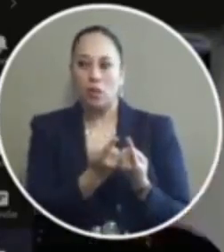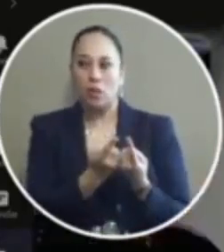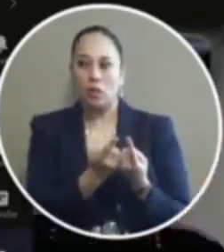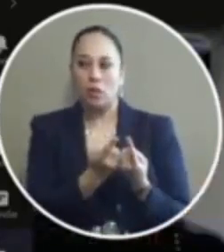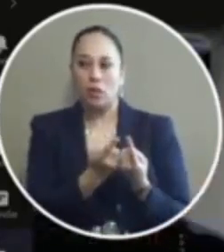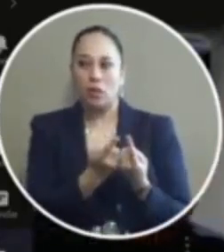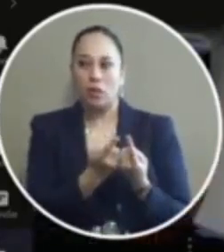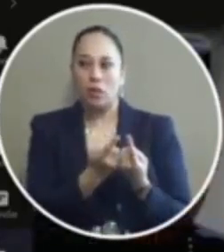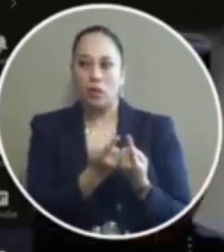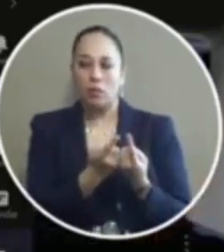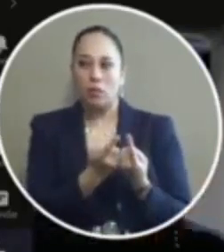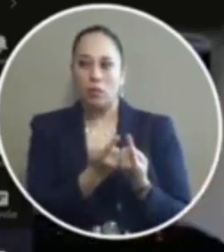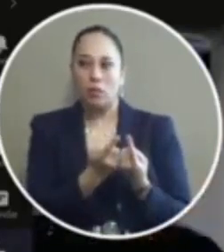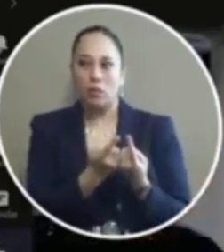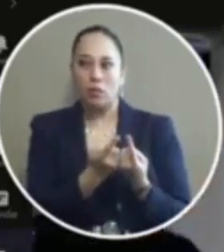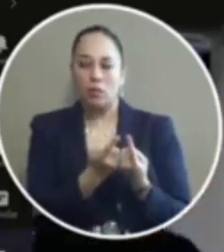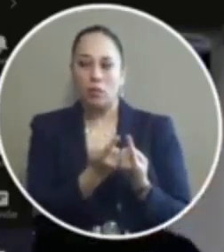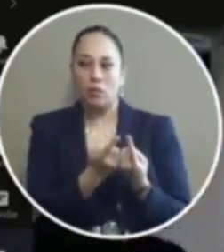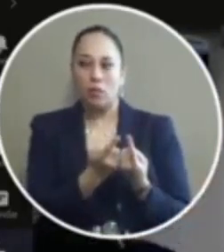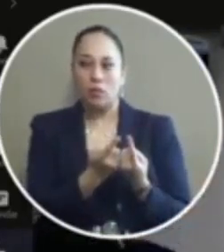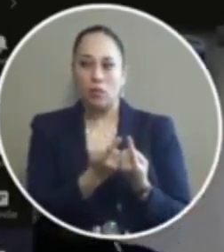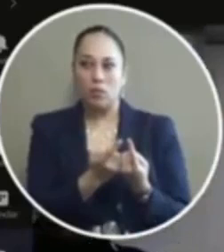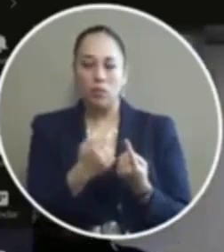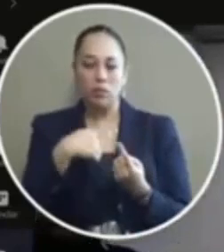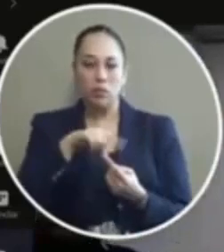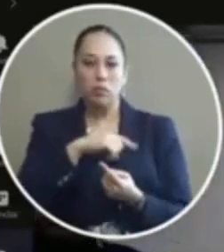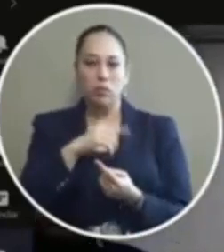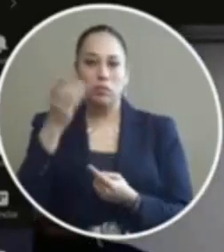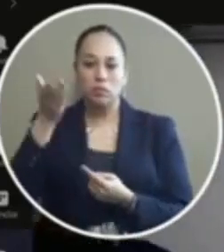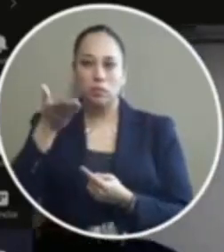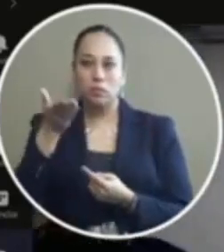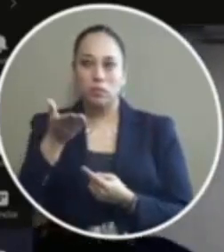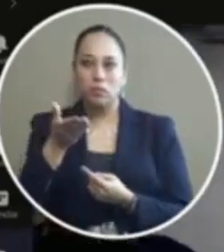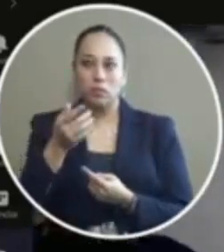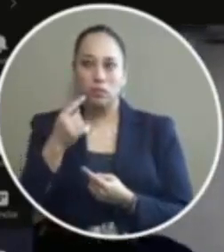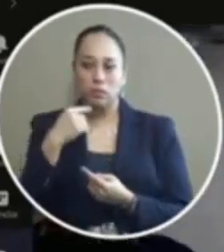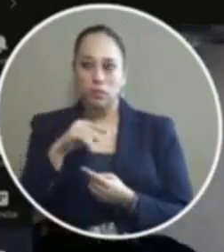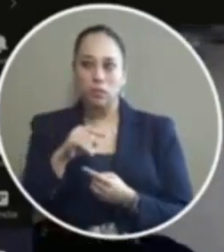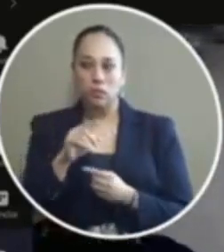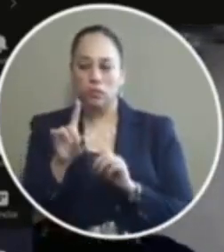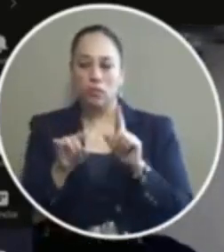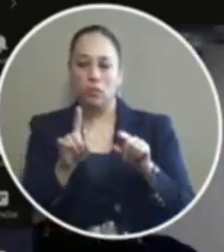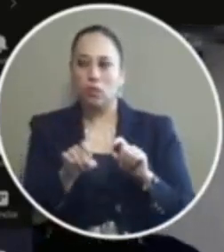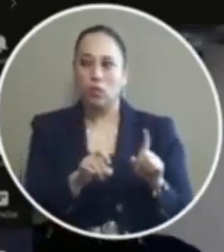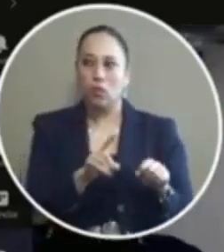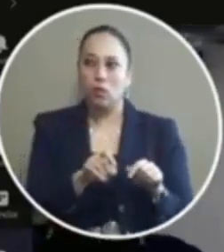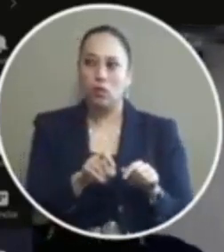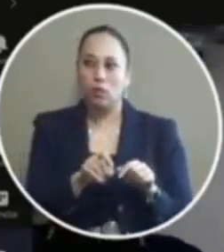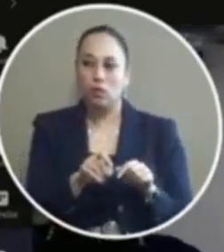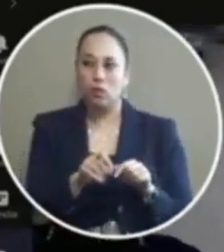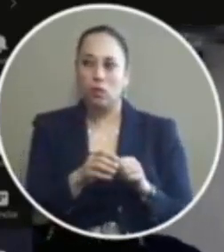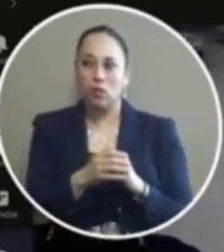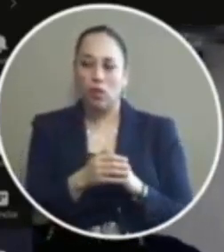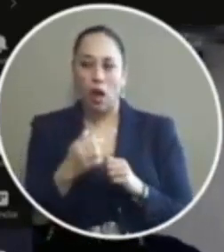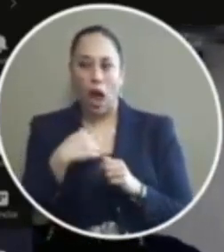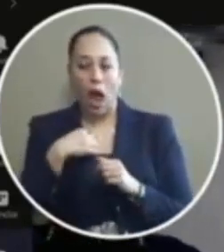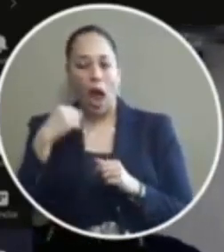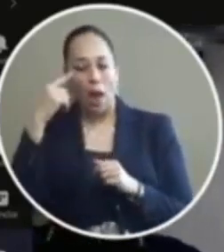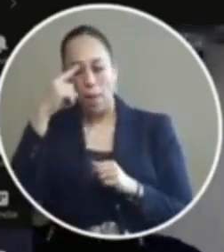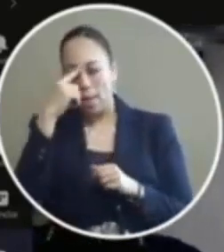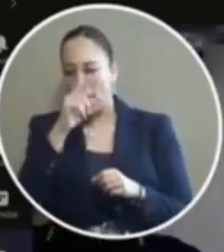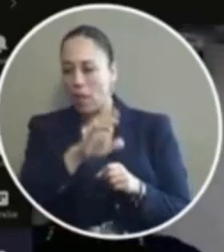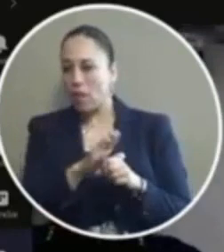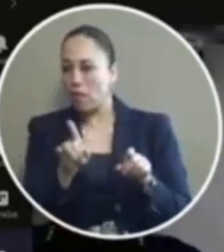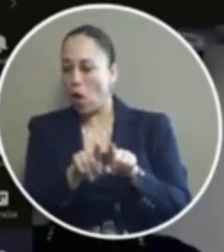we're gonna I'm gonna let Victor present this and then we'll go to questions or mr. Esparza and I believe also